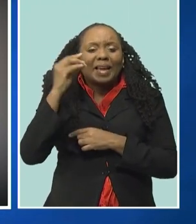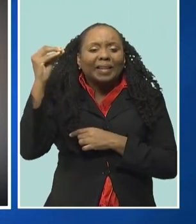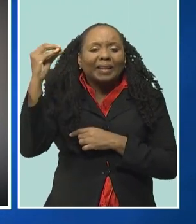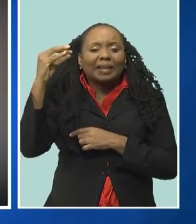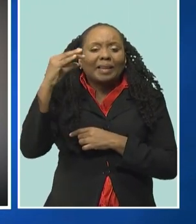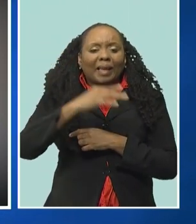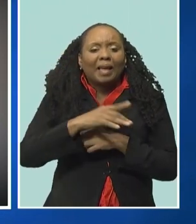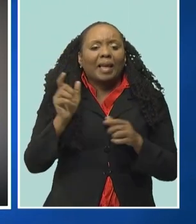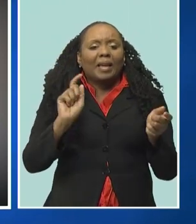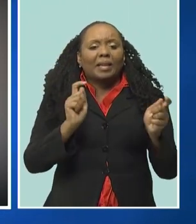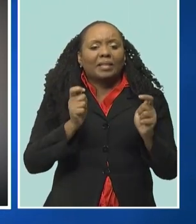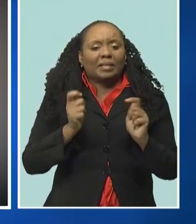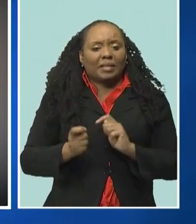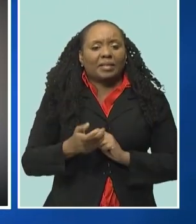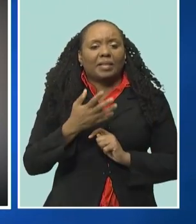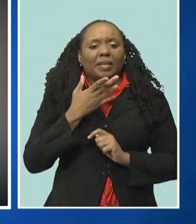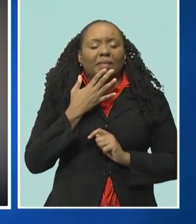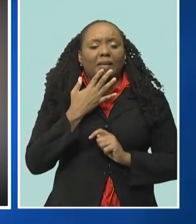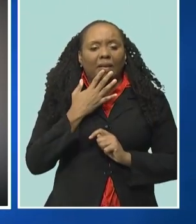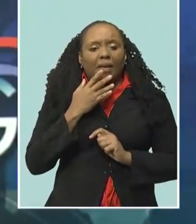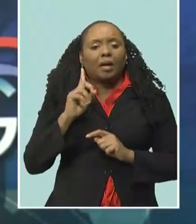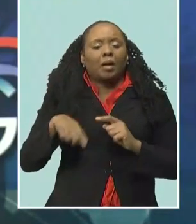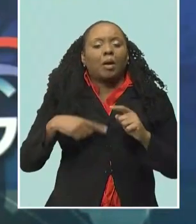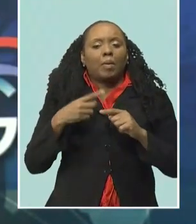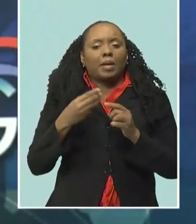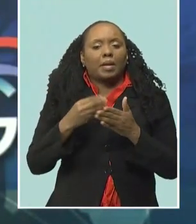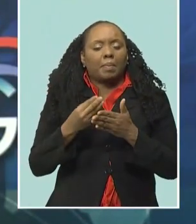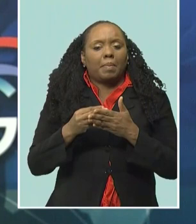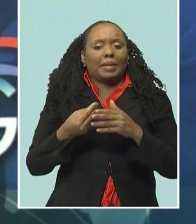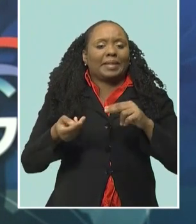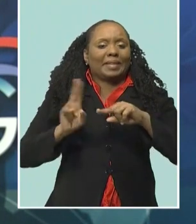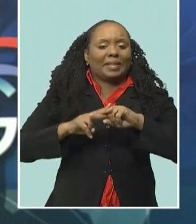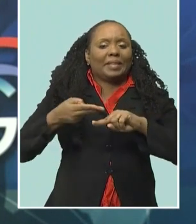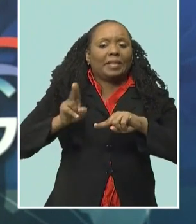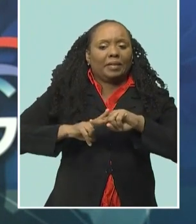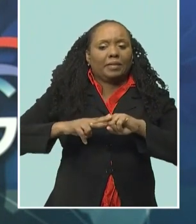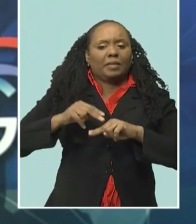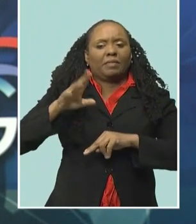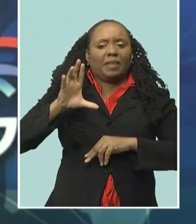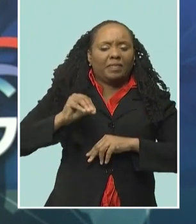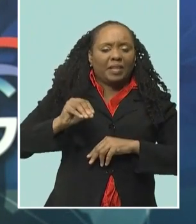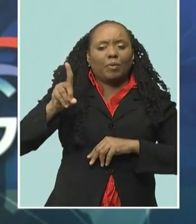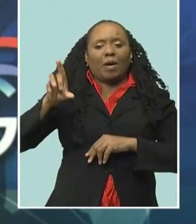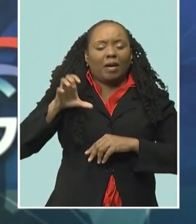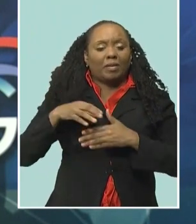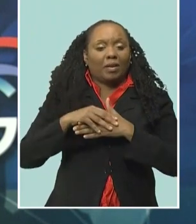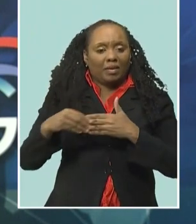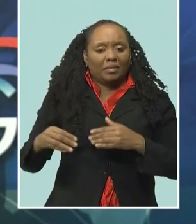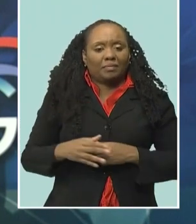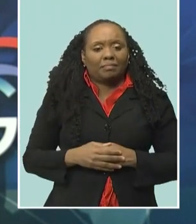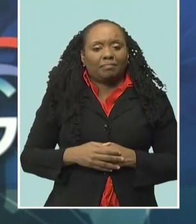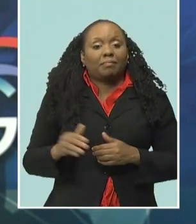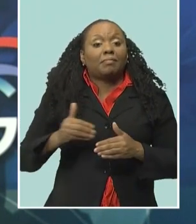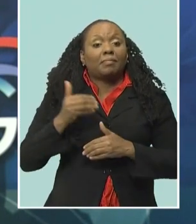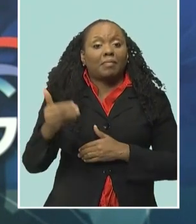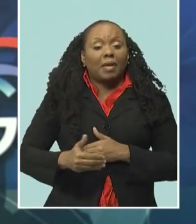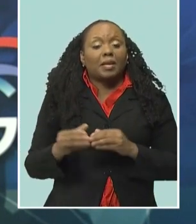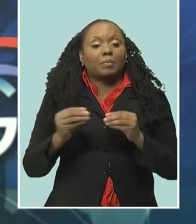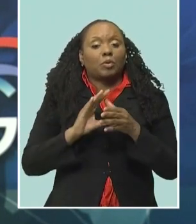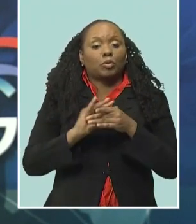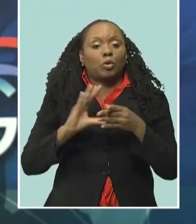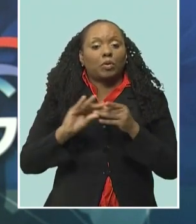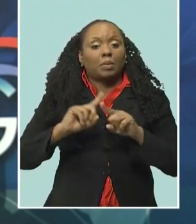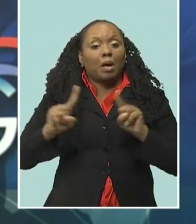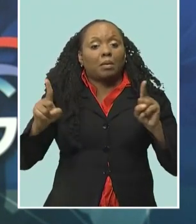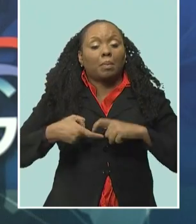and changes color on higher denominations. We'll take a break here, but coming up, news about this year's Junior Chef Cook